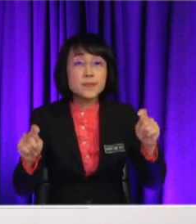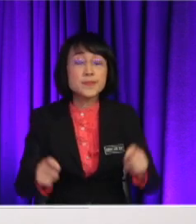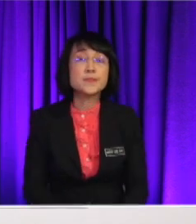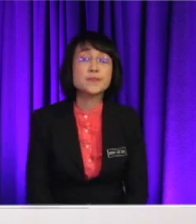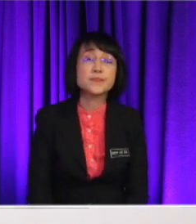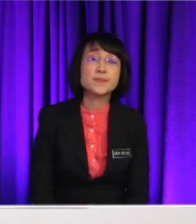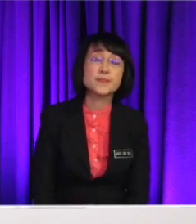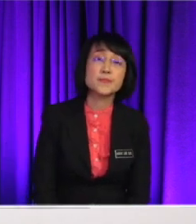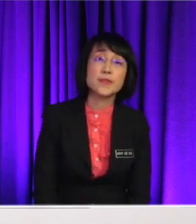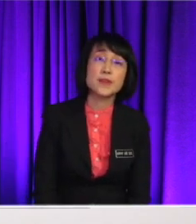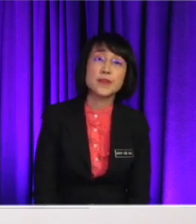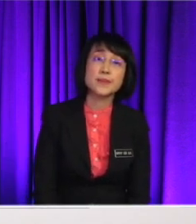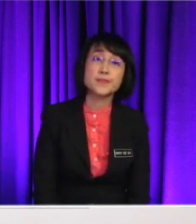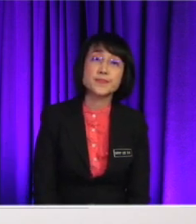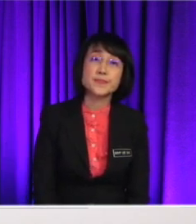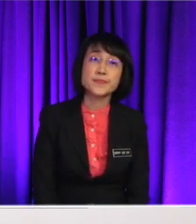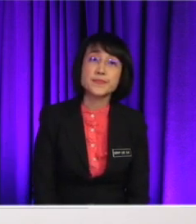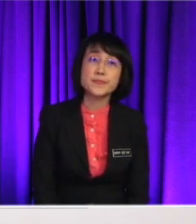Jien Hong? All right. Okay. Jien Hong?